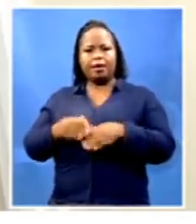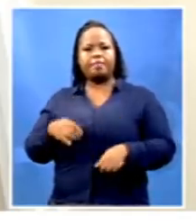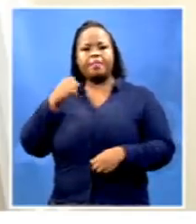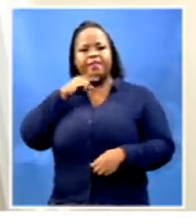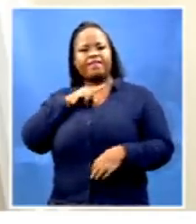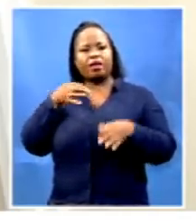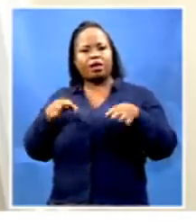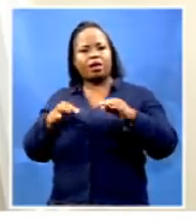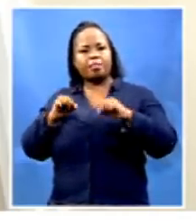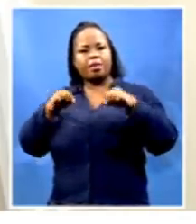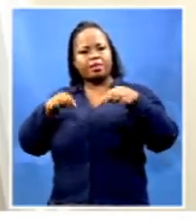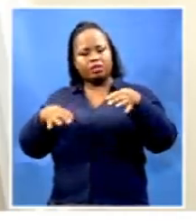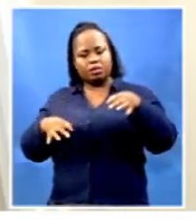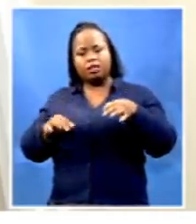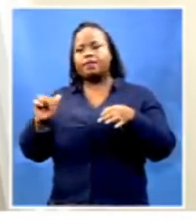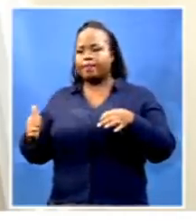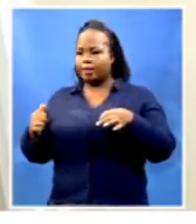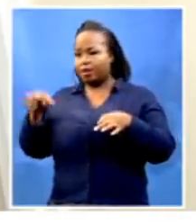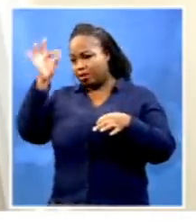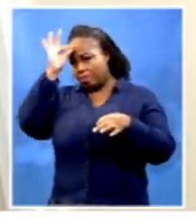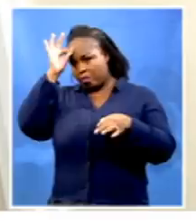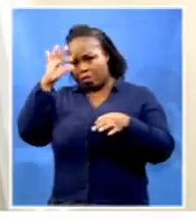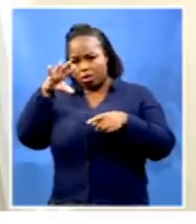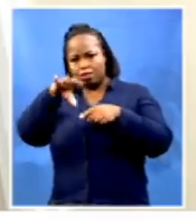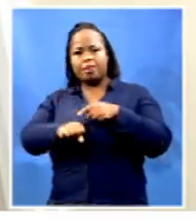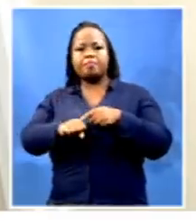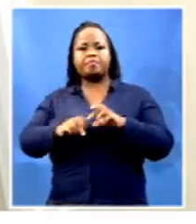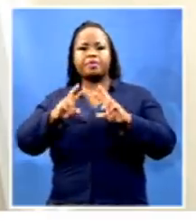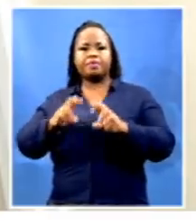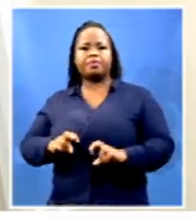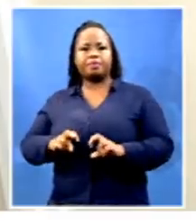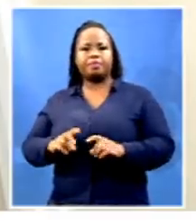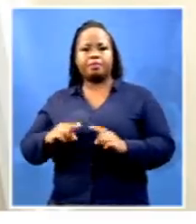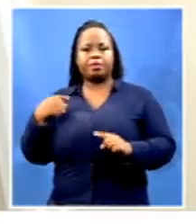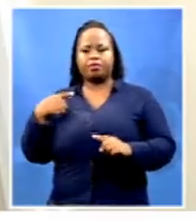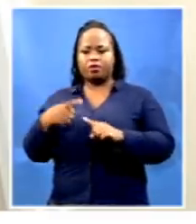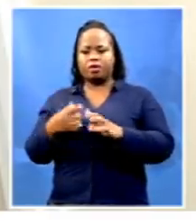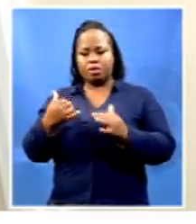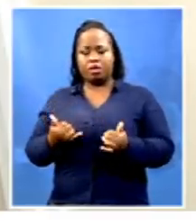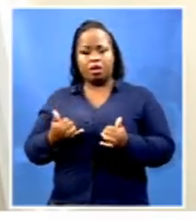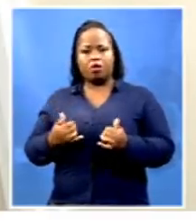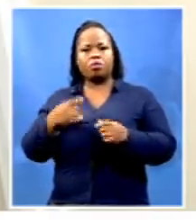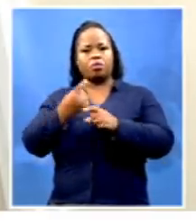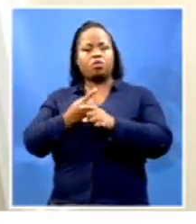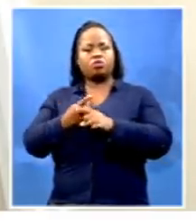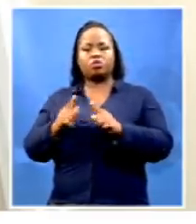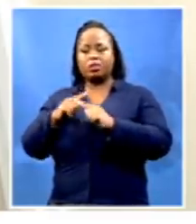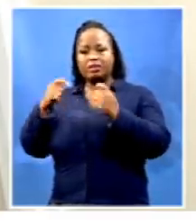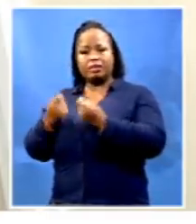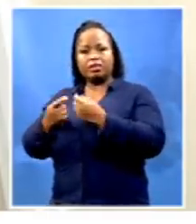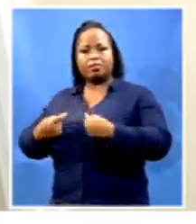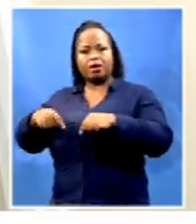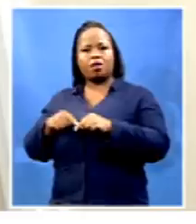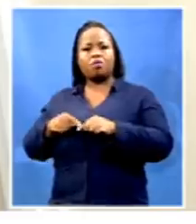and investigation was summoned. And by now, our detective team has gone